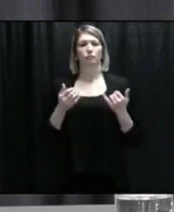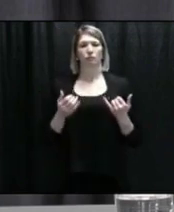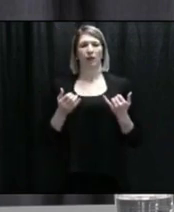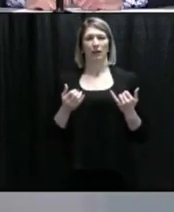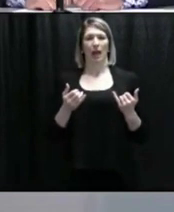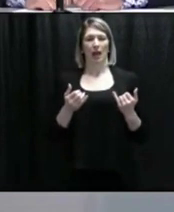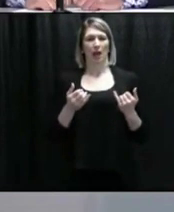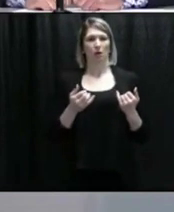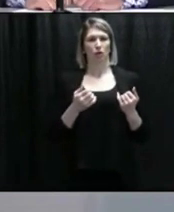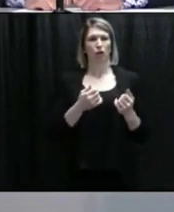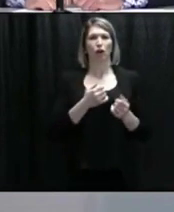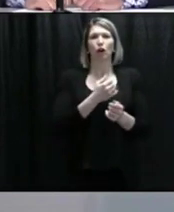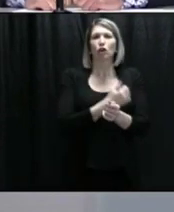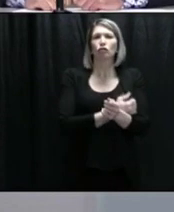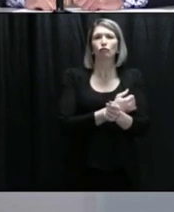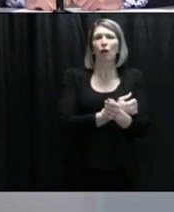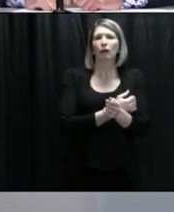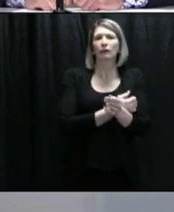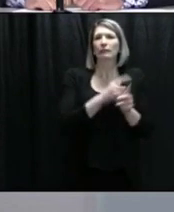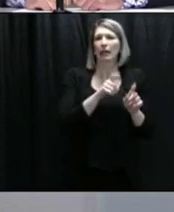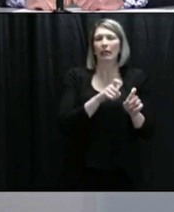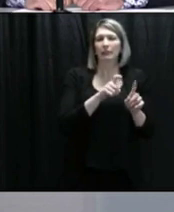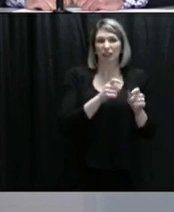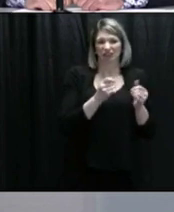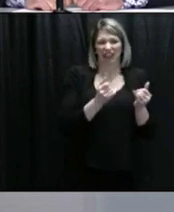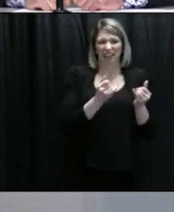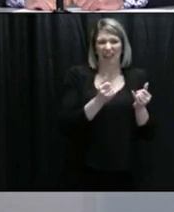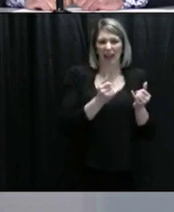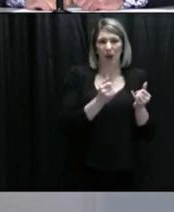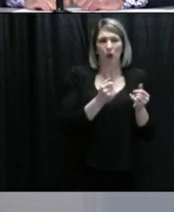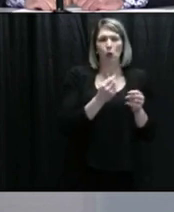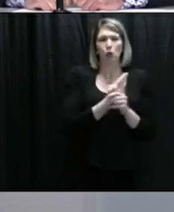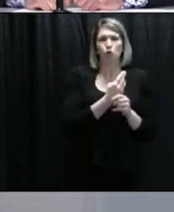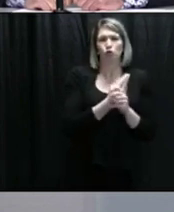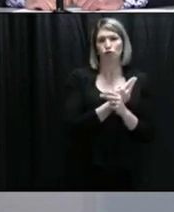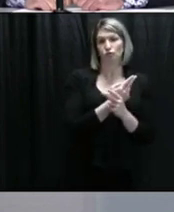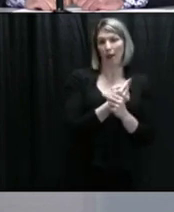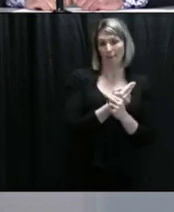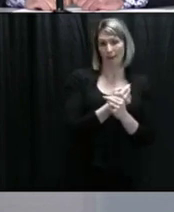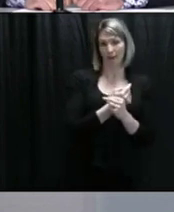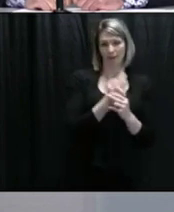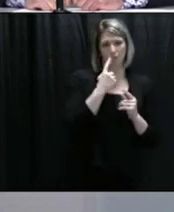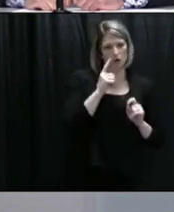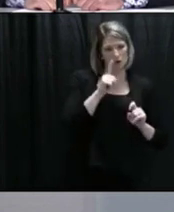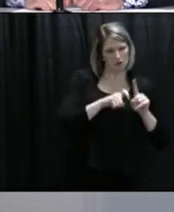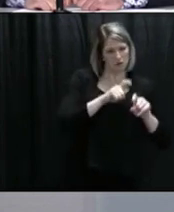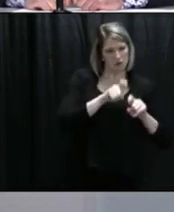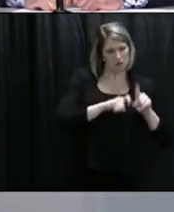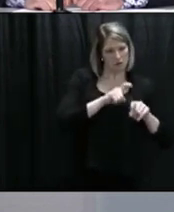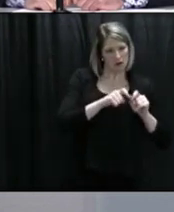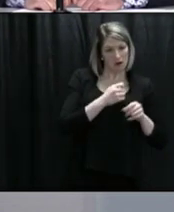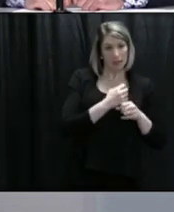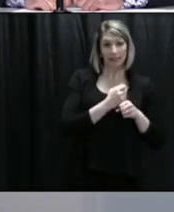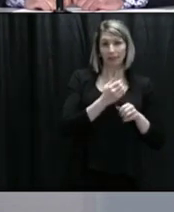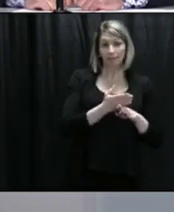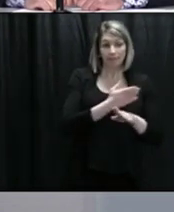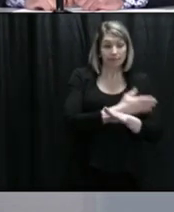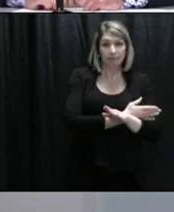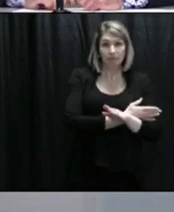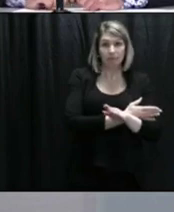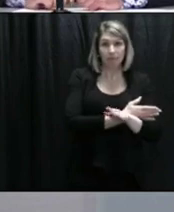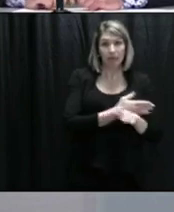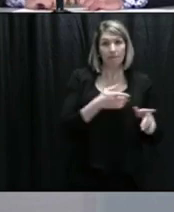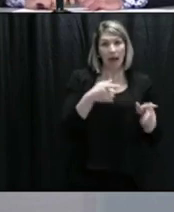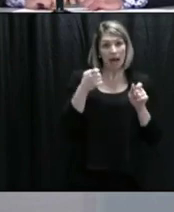results come back with minutes rather than hours or days. Are we looking at using any of that in Newfoundland and Labrador? Those